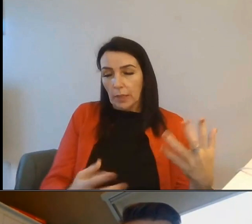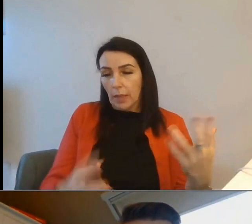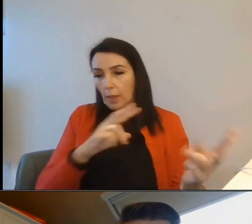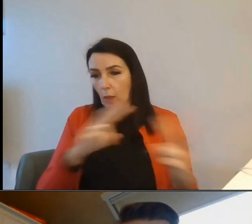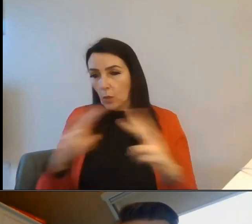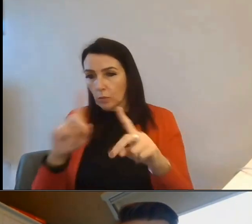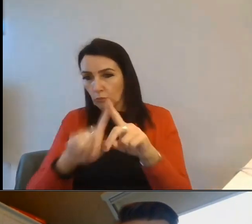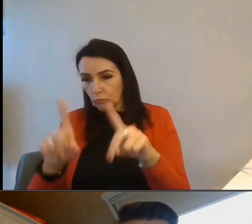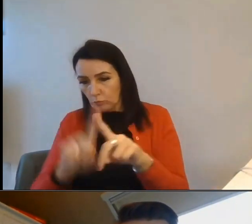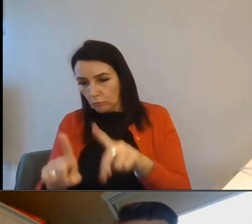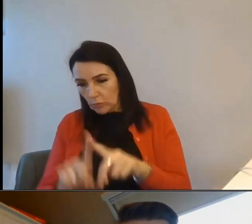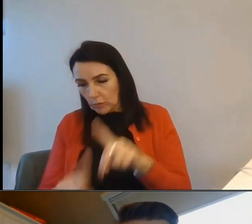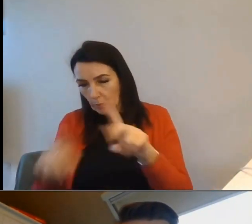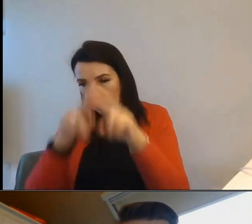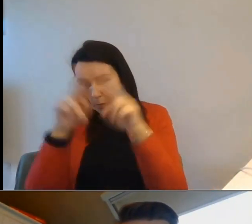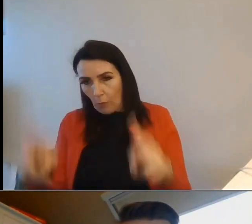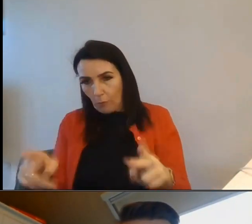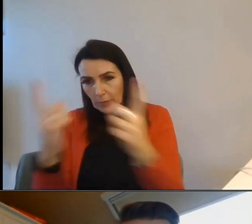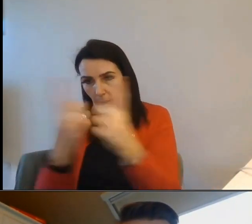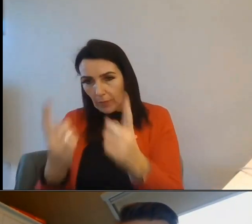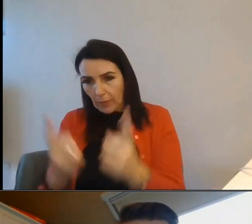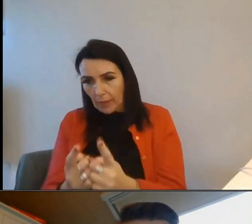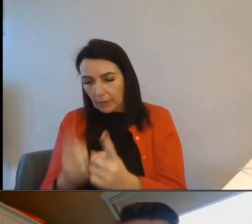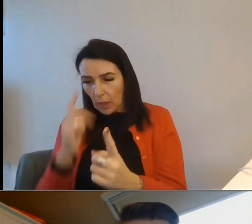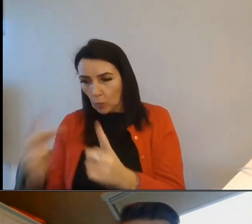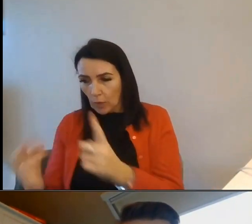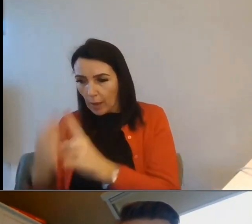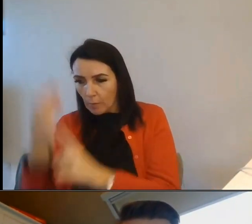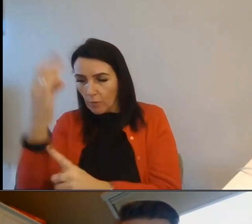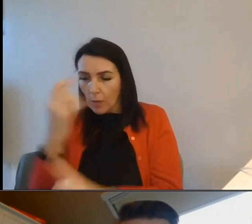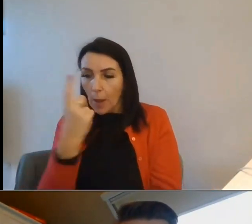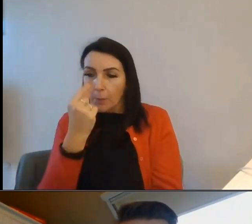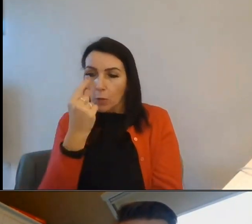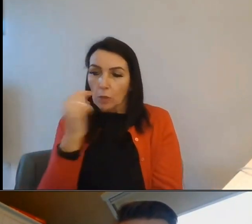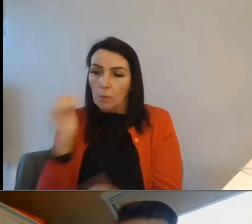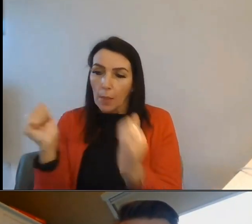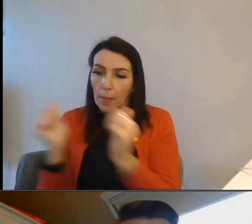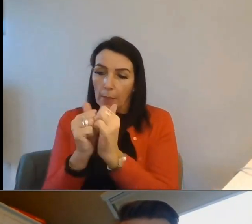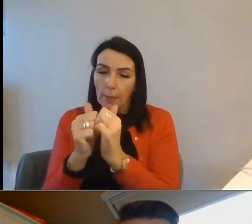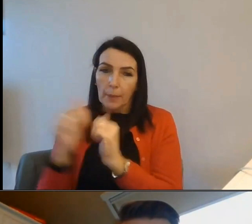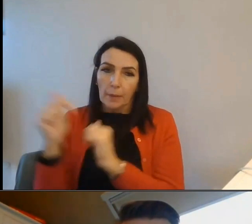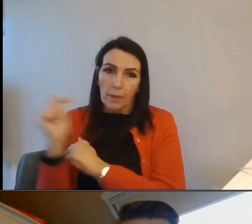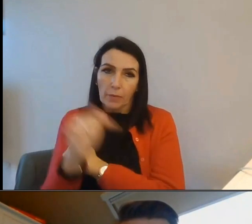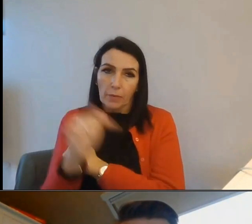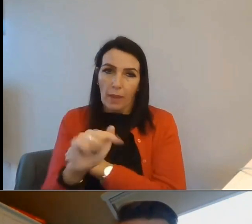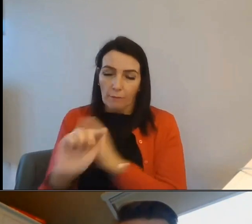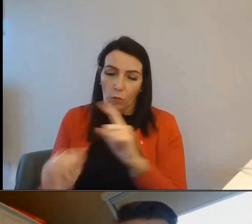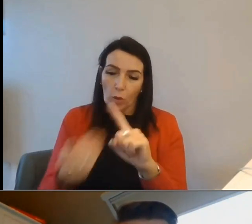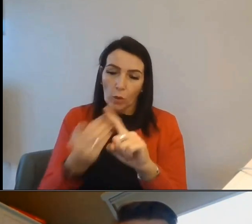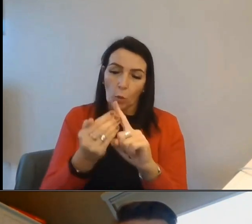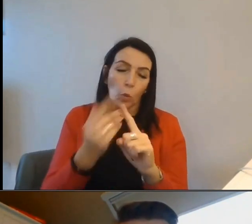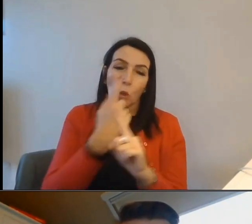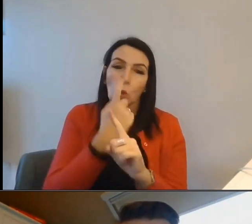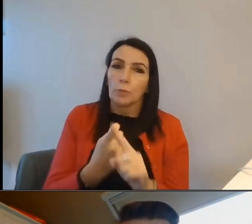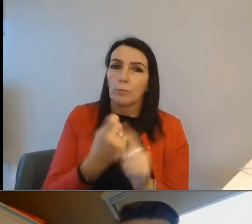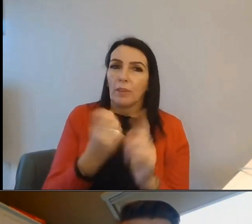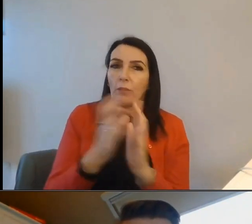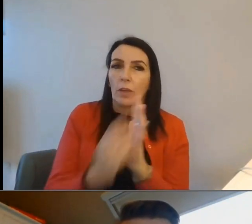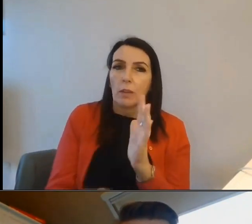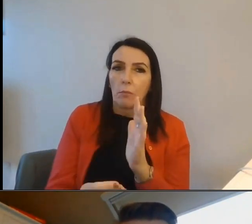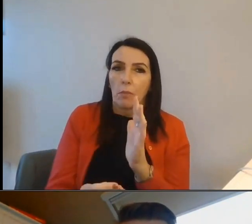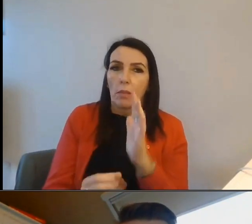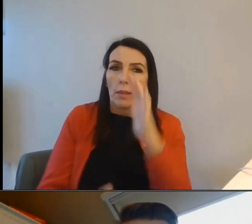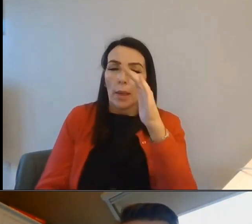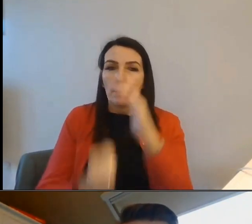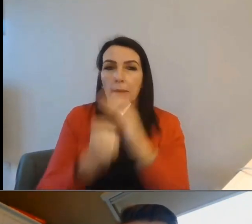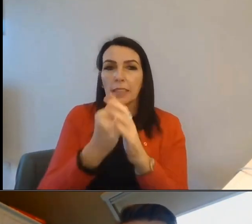various parts of the property and determines the improvements that might be suitable to meet a particular goal. For example, maximizing